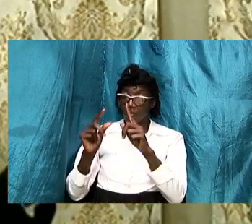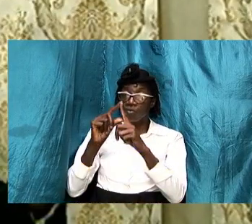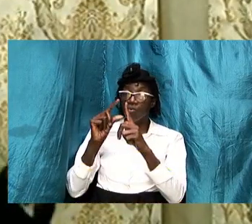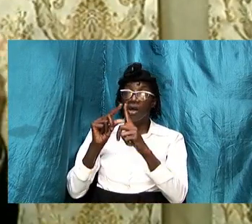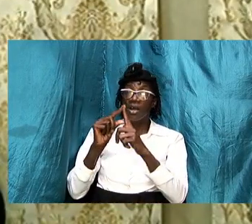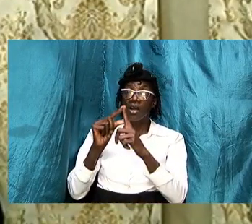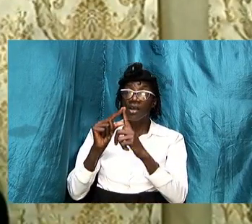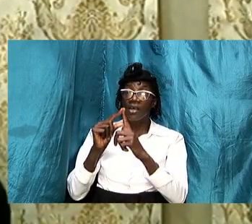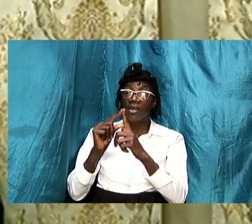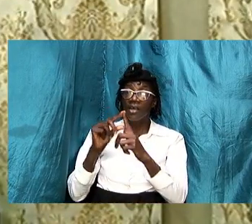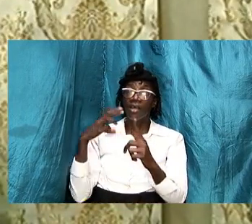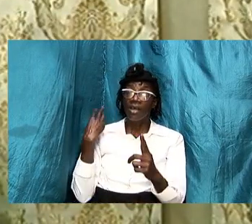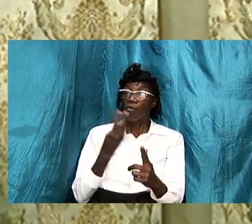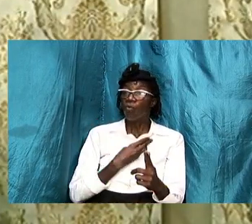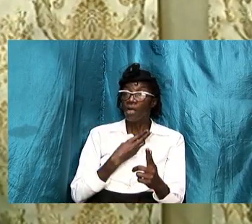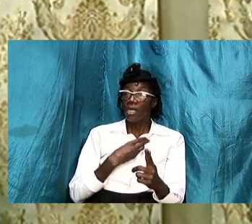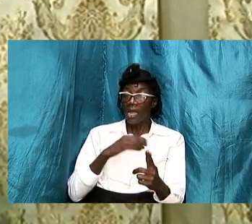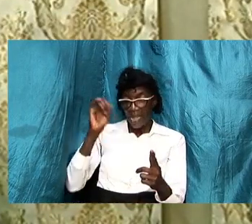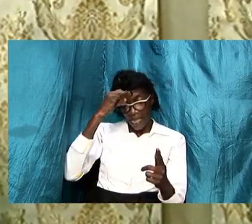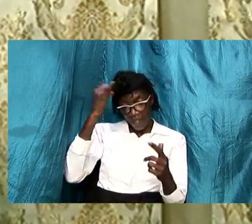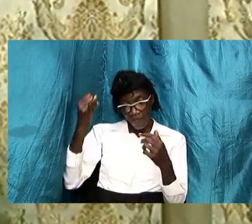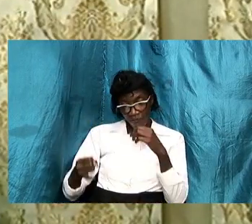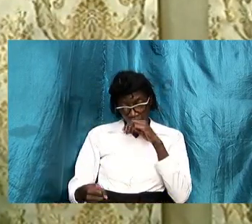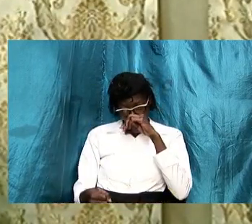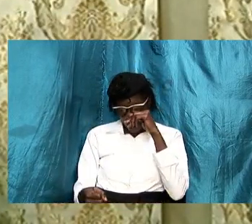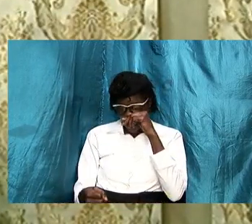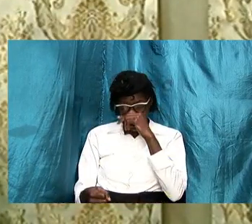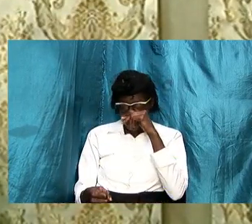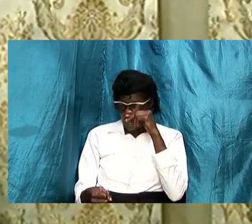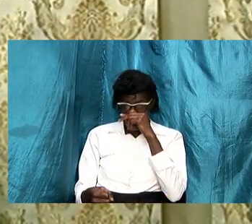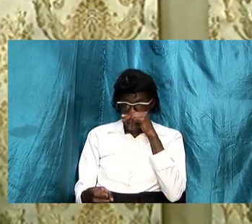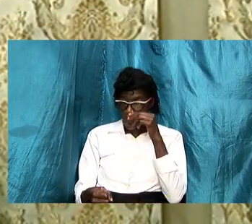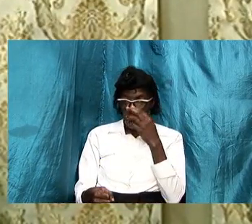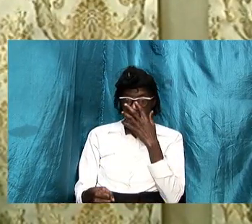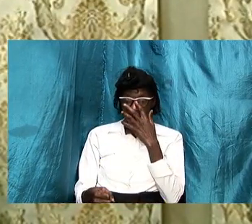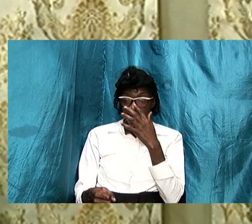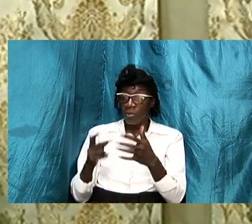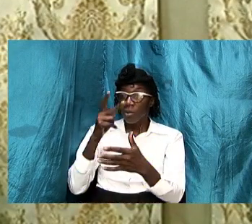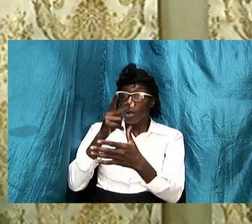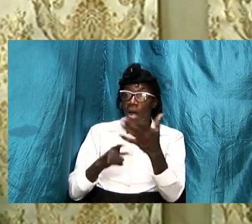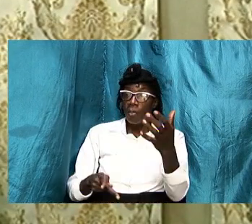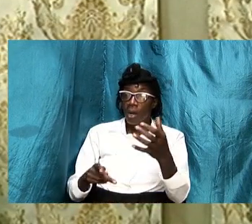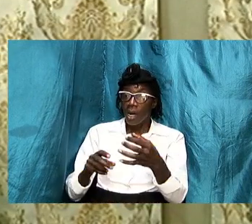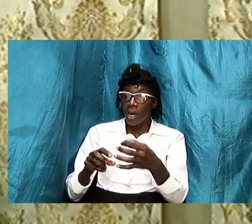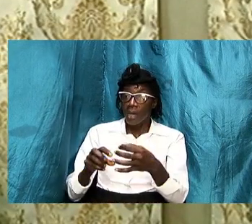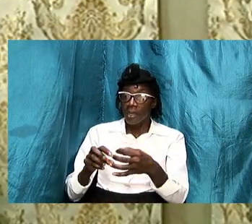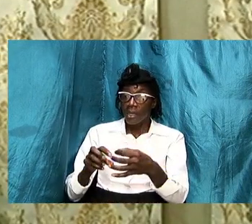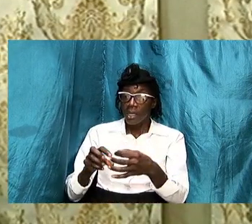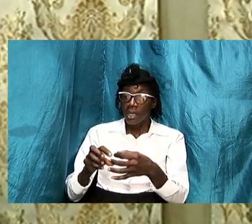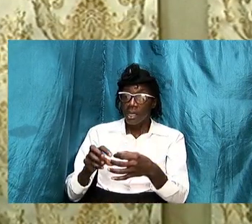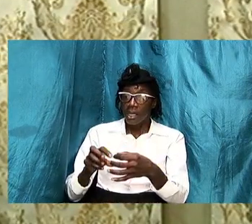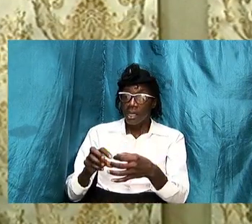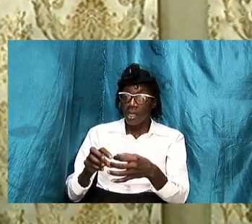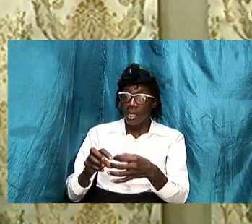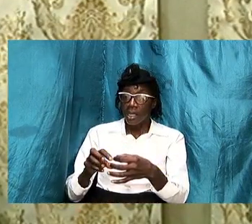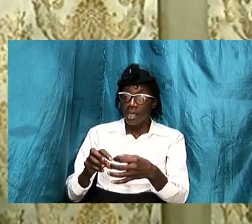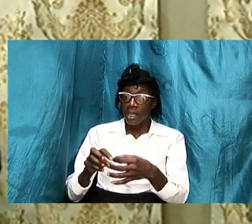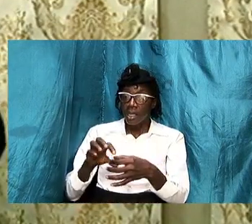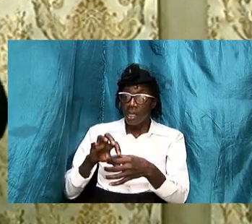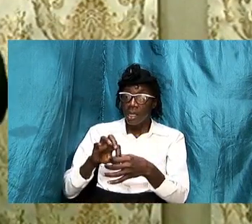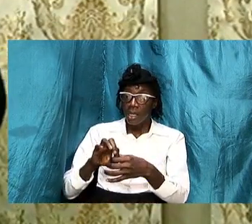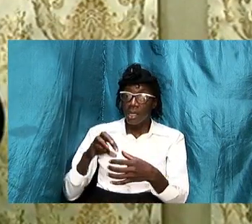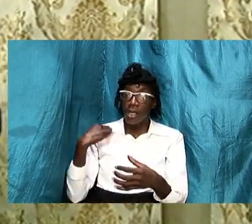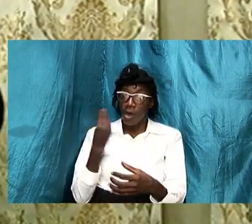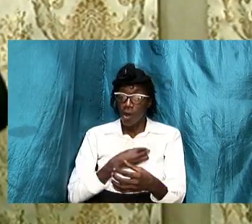we invite an element in our relationship that we never bargain for because to change the order